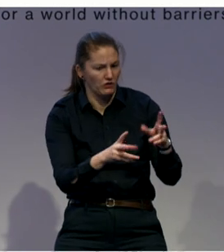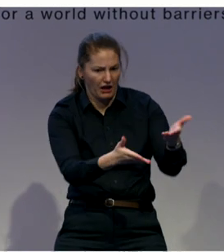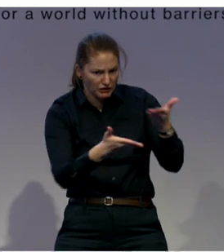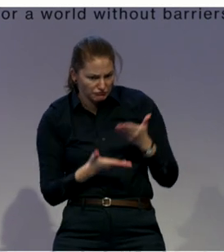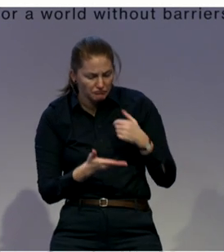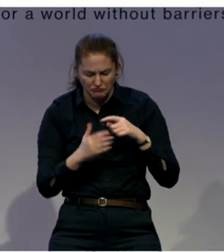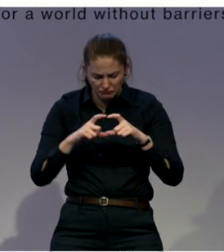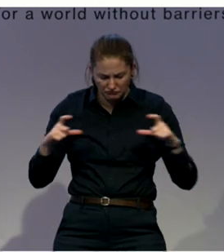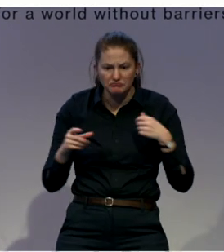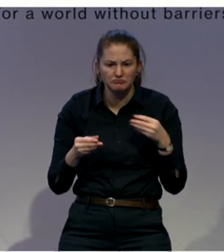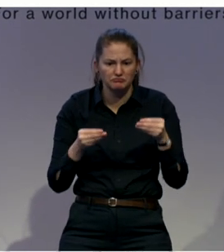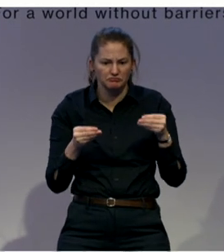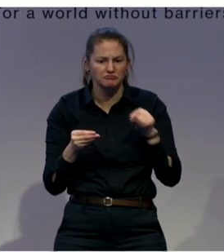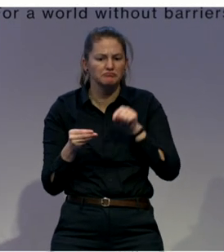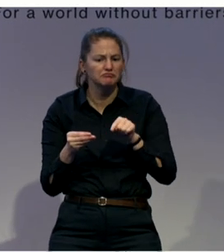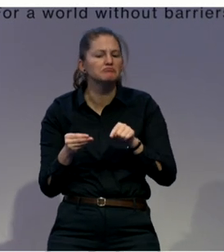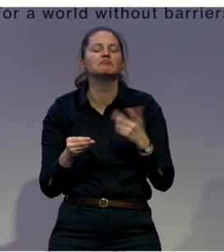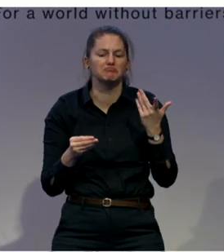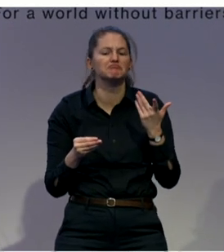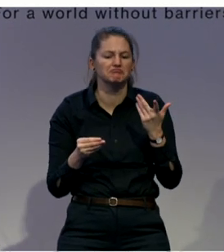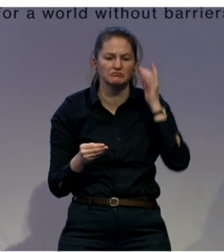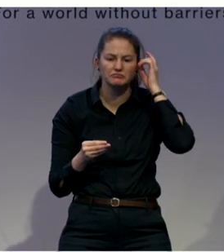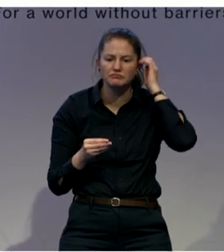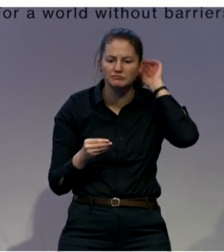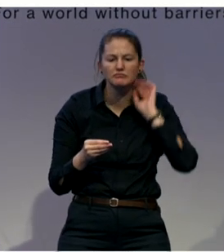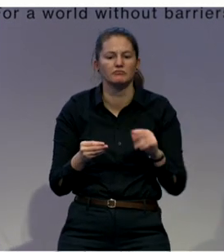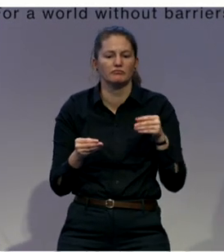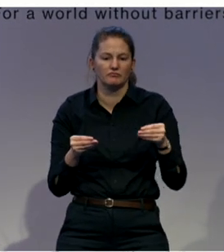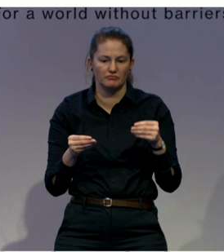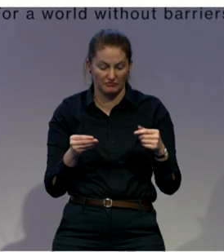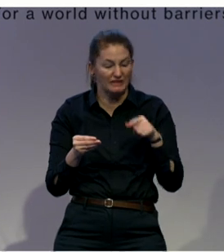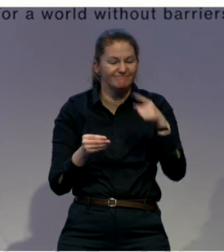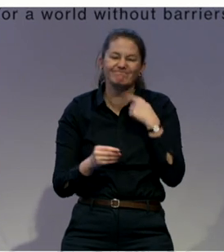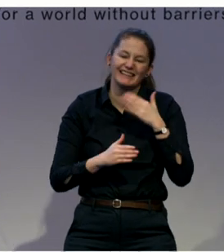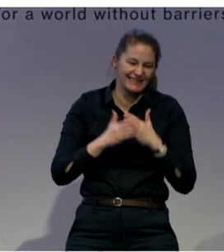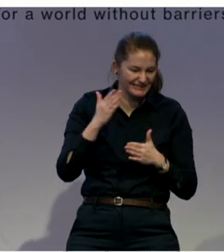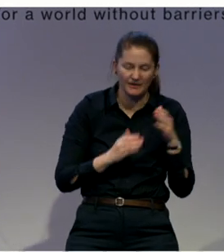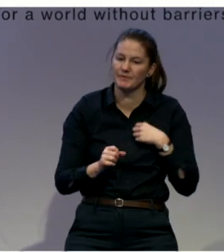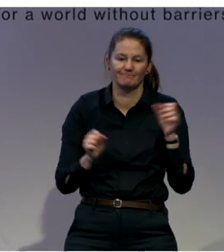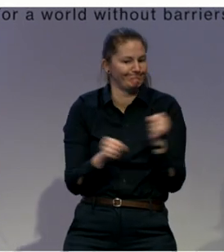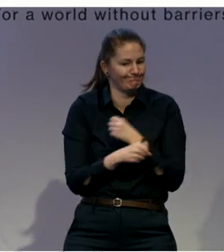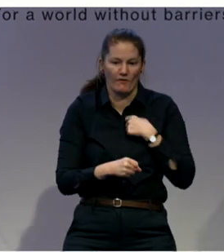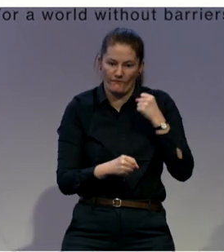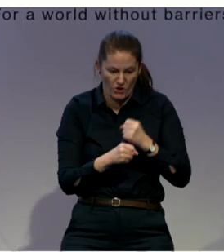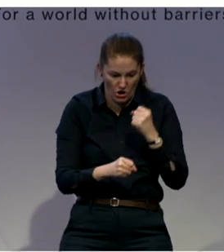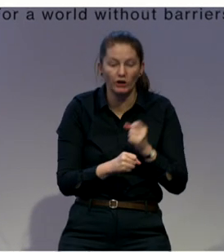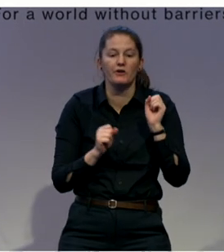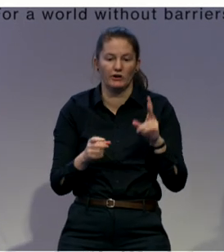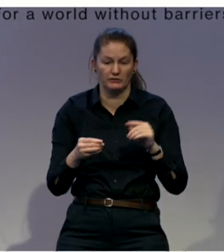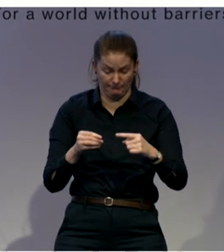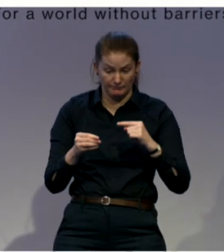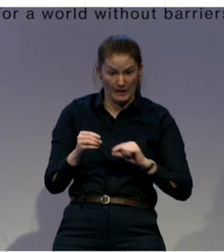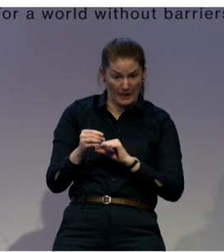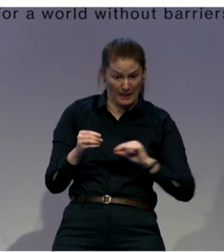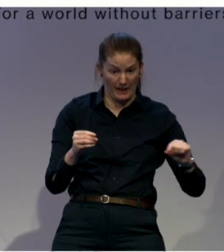But, so yes, so this is still the case in many countries. And it gives the difficulty for disabled people. Also, as we